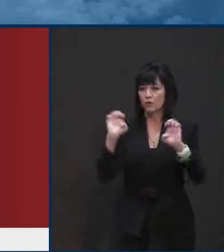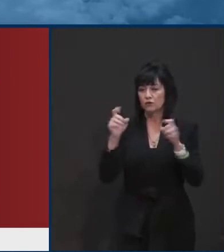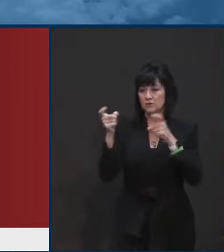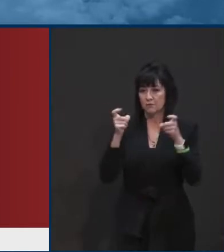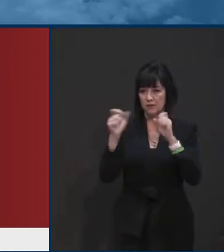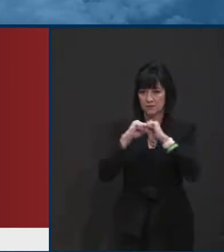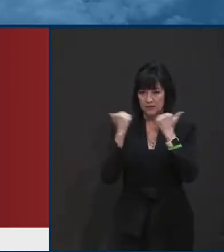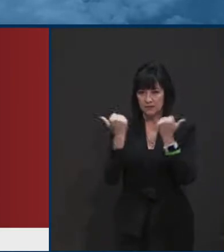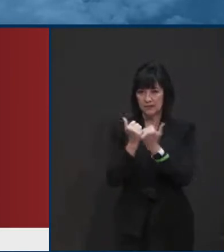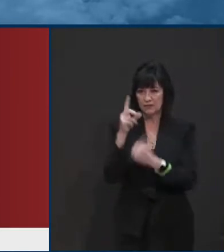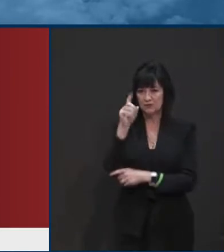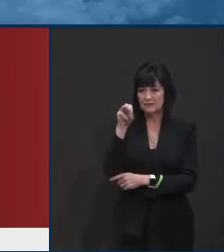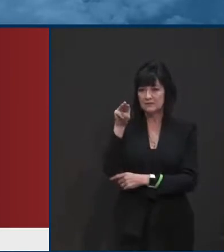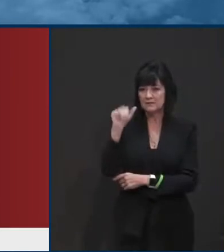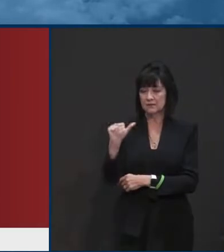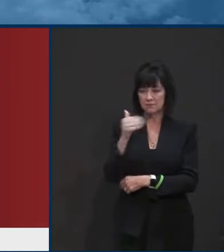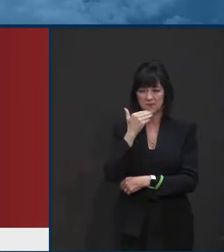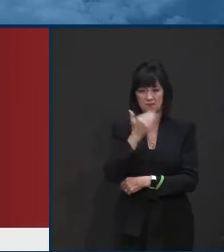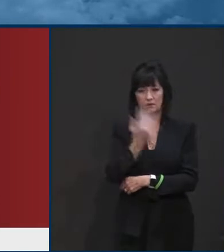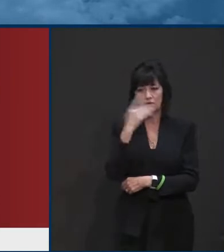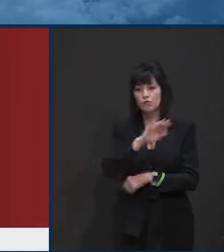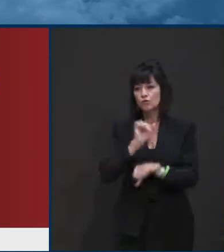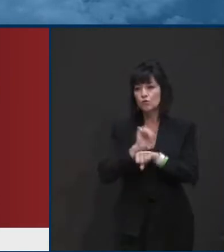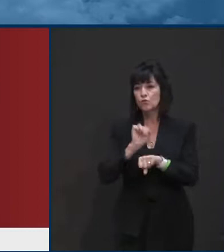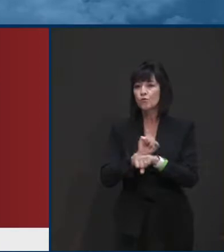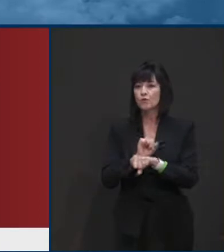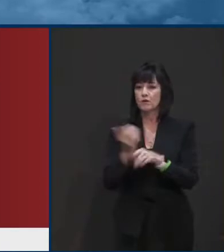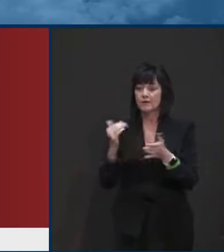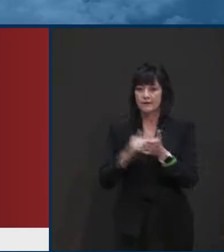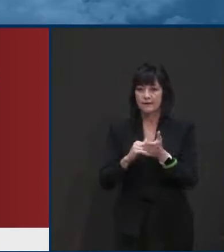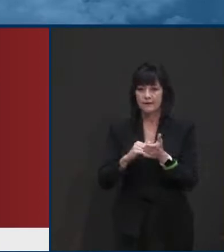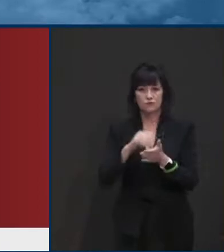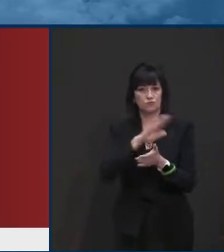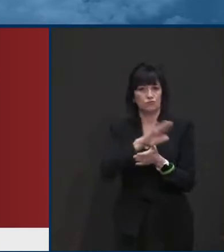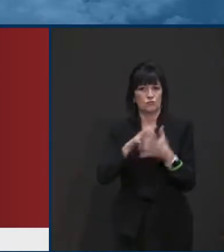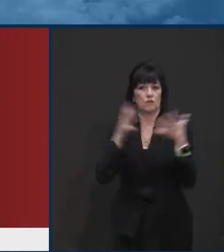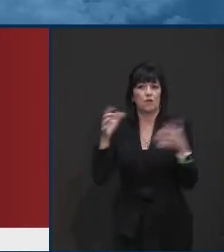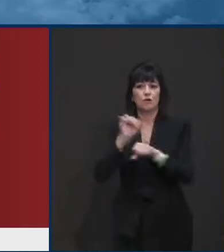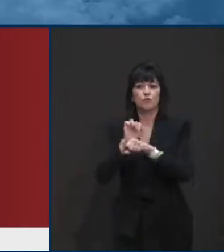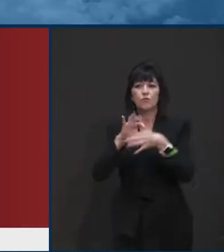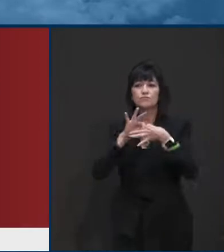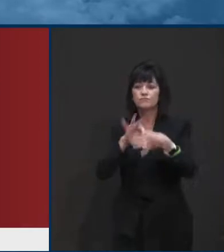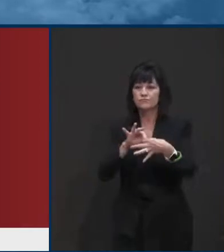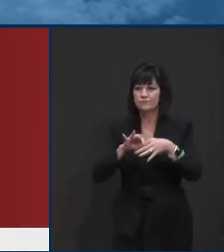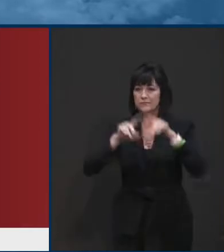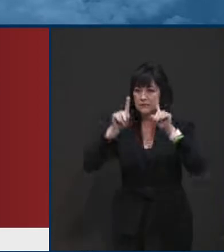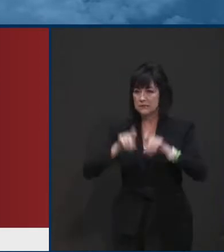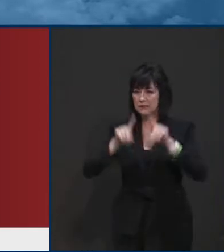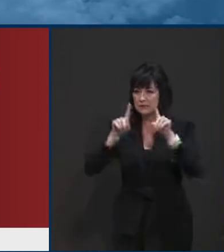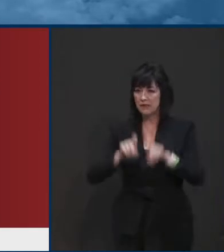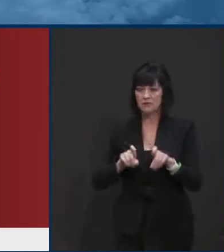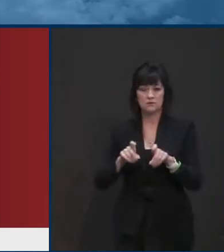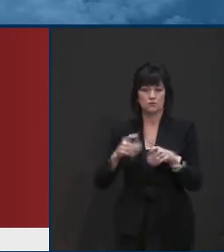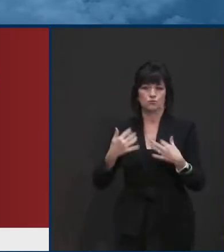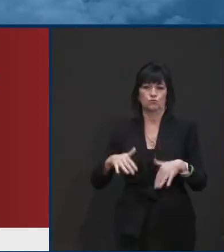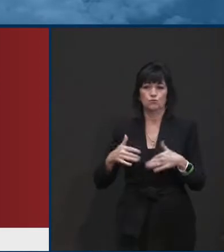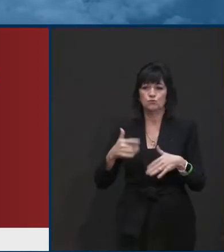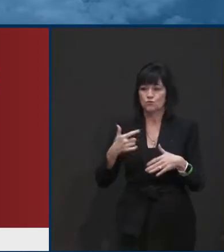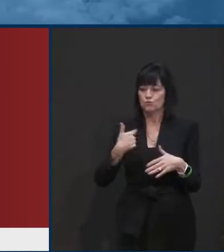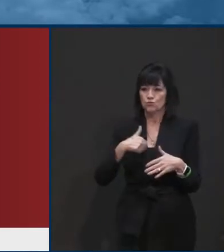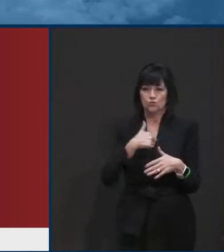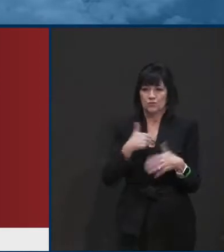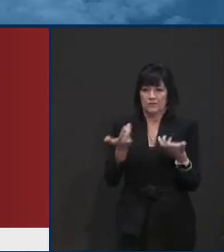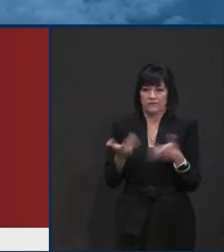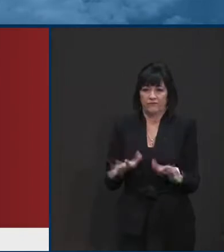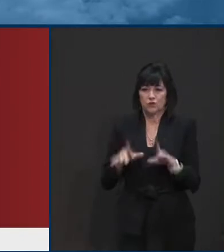being with us again as well. And your work, particularly your work in testing. We've met new heights with respect to